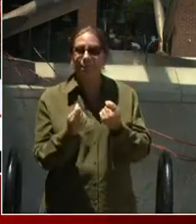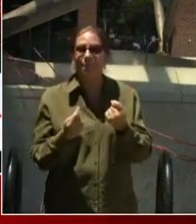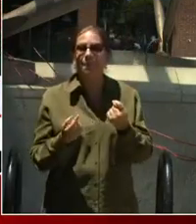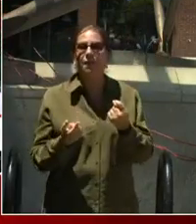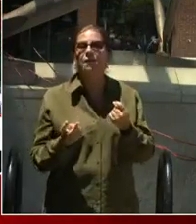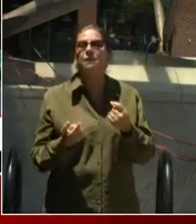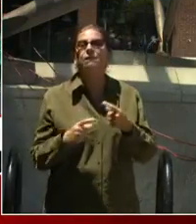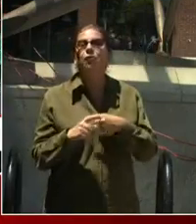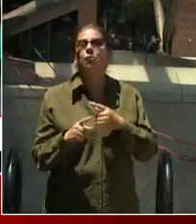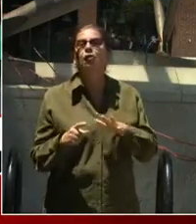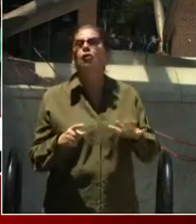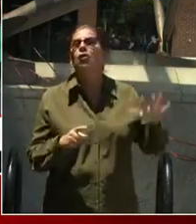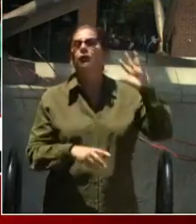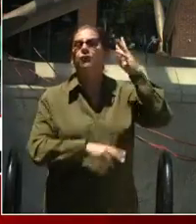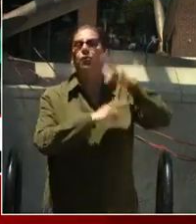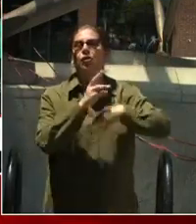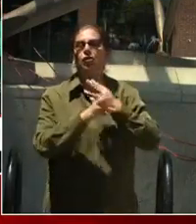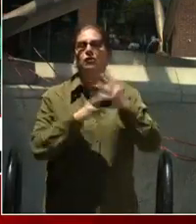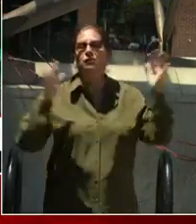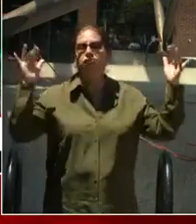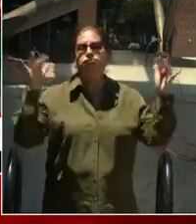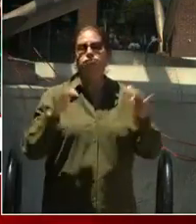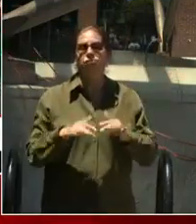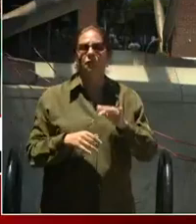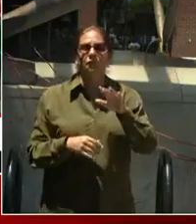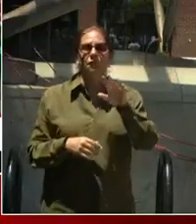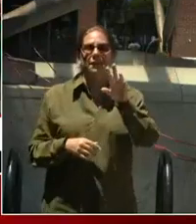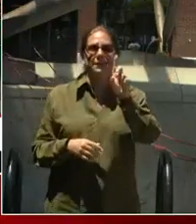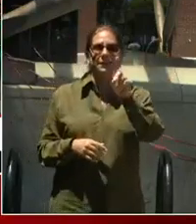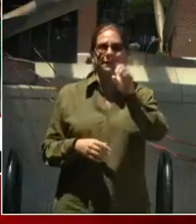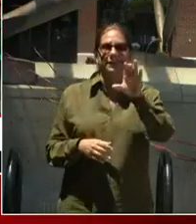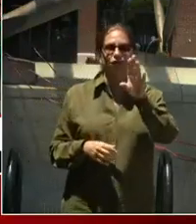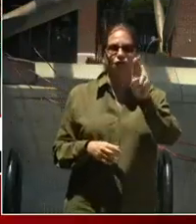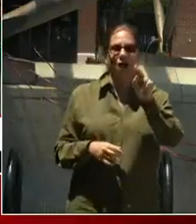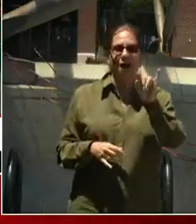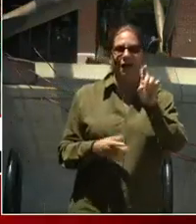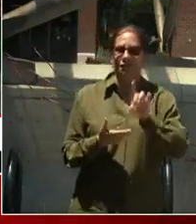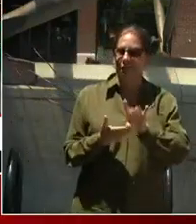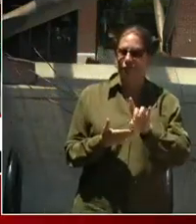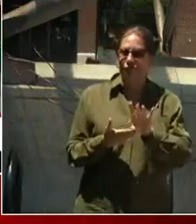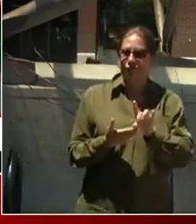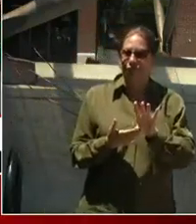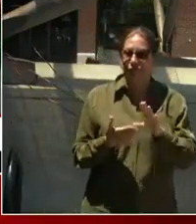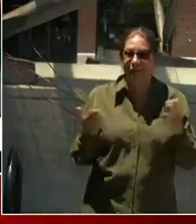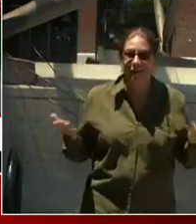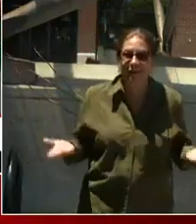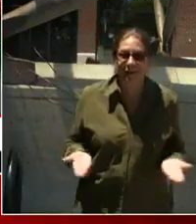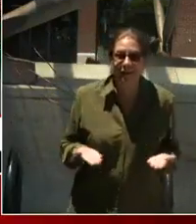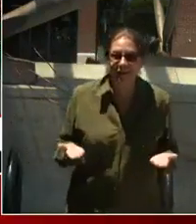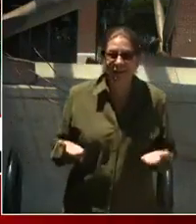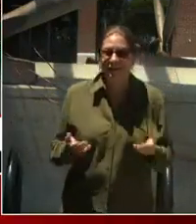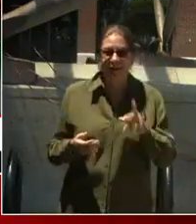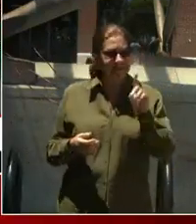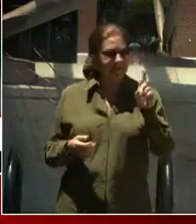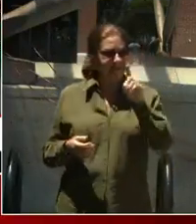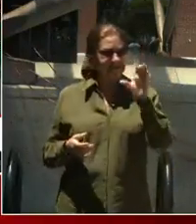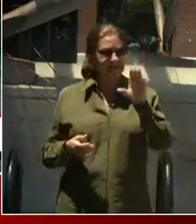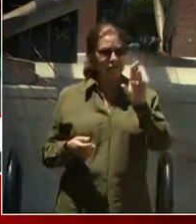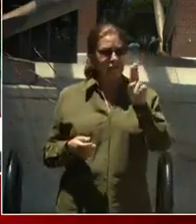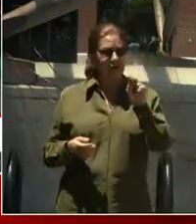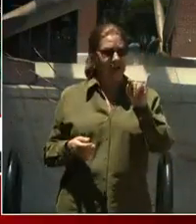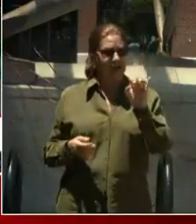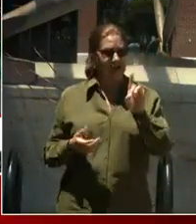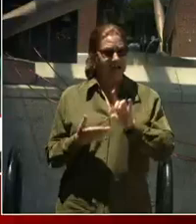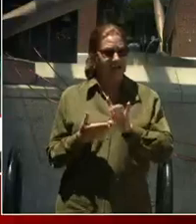the world. Let's hear it for D.C. United. Thank you for bringing soccer around the world. And, of course, we have our